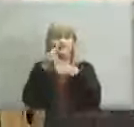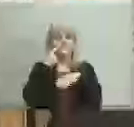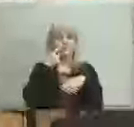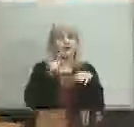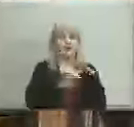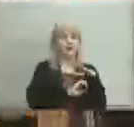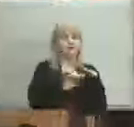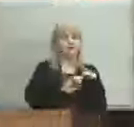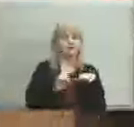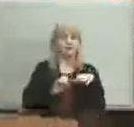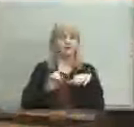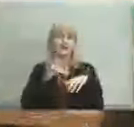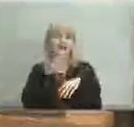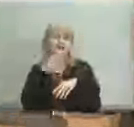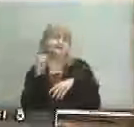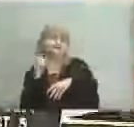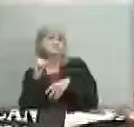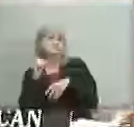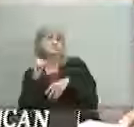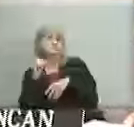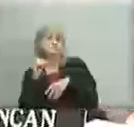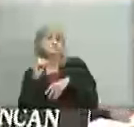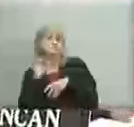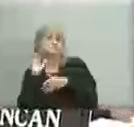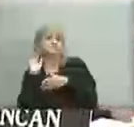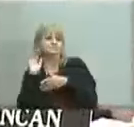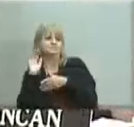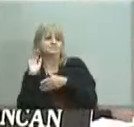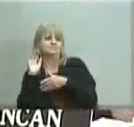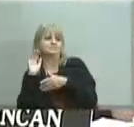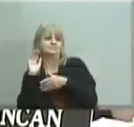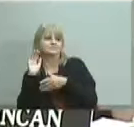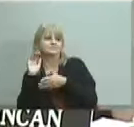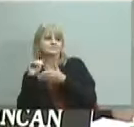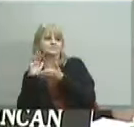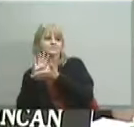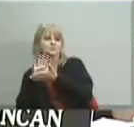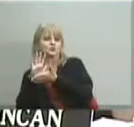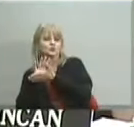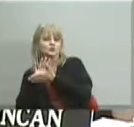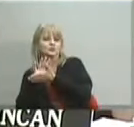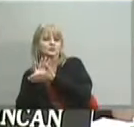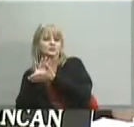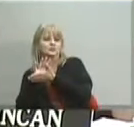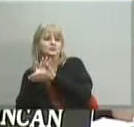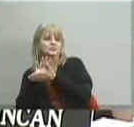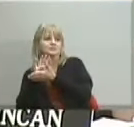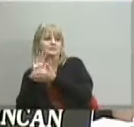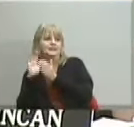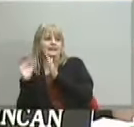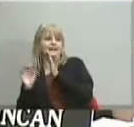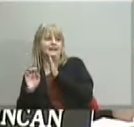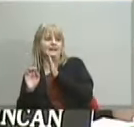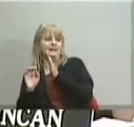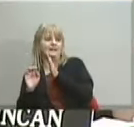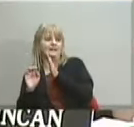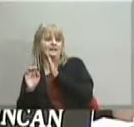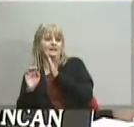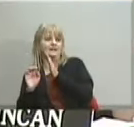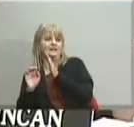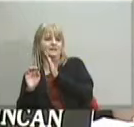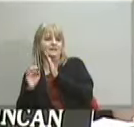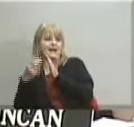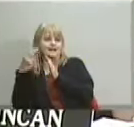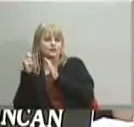education education and it's a language thing but and it's the third bullet point uh where we've added and funds to